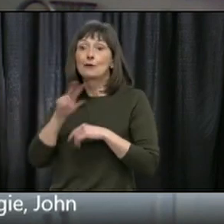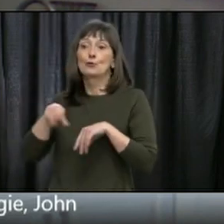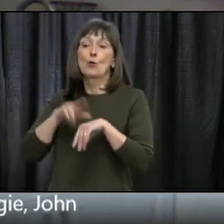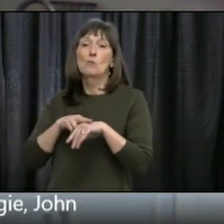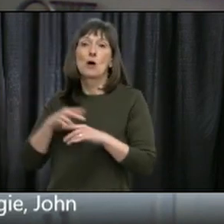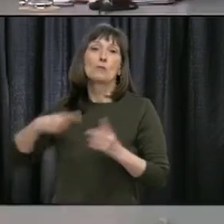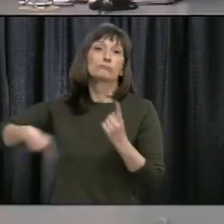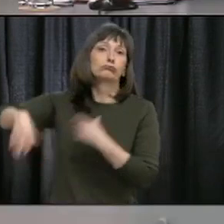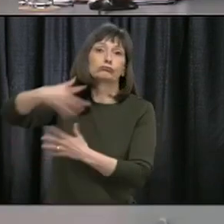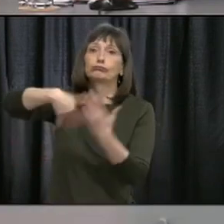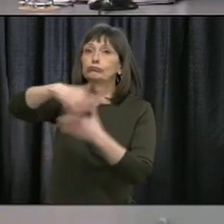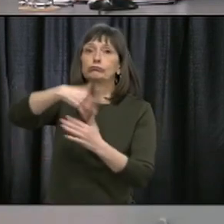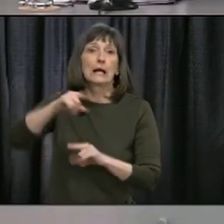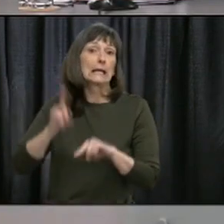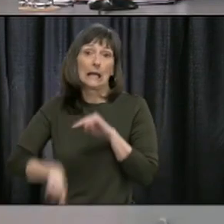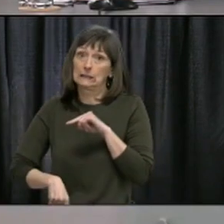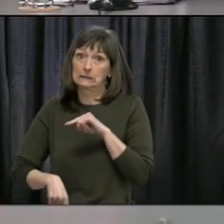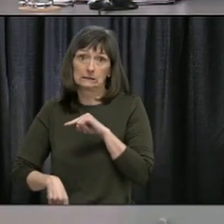Okay, thanks for clarifying.